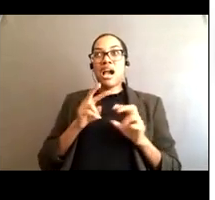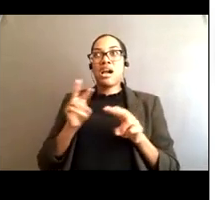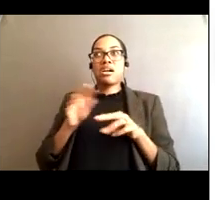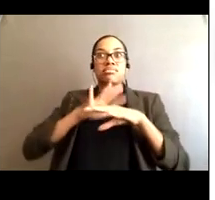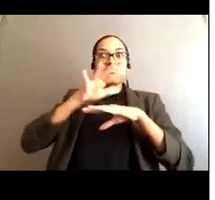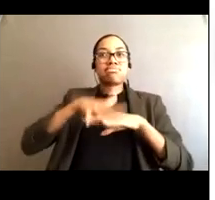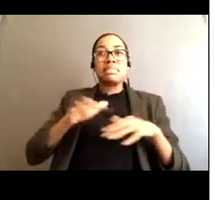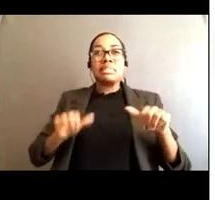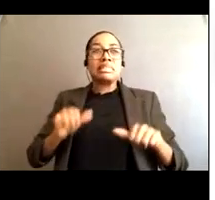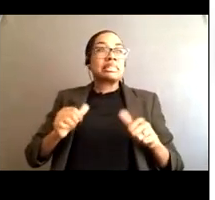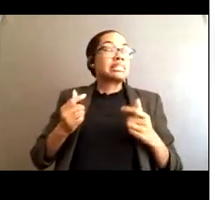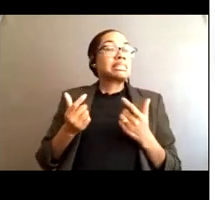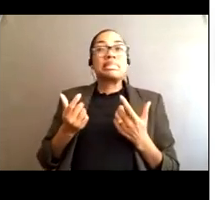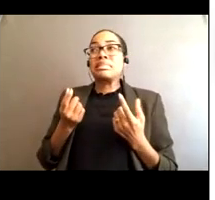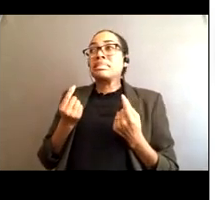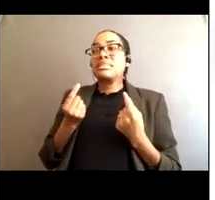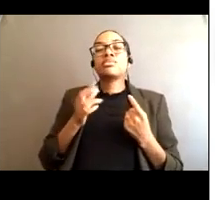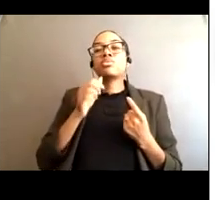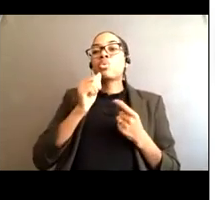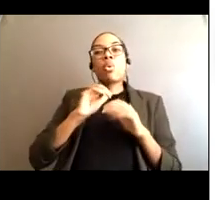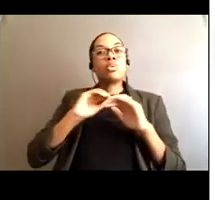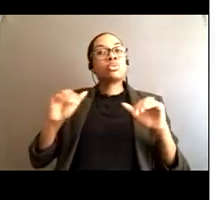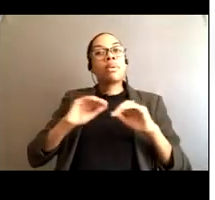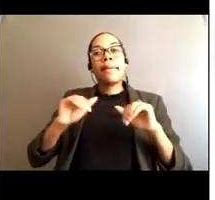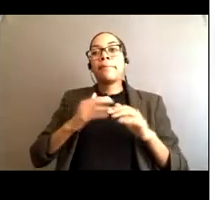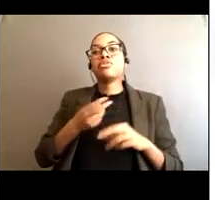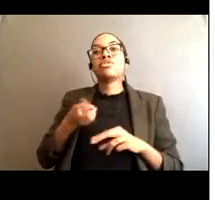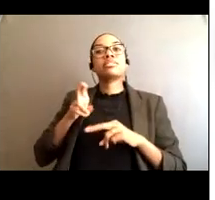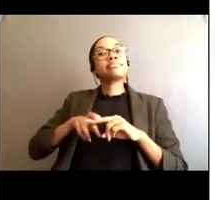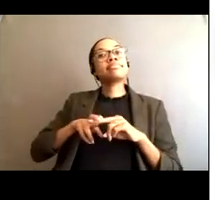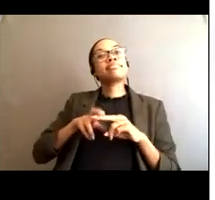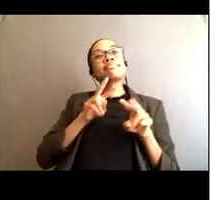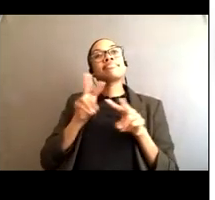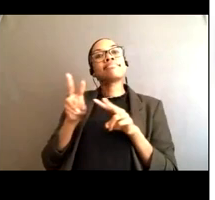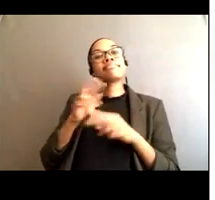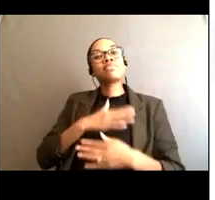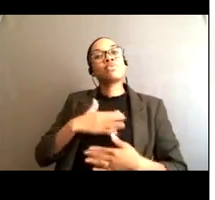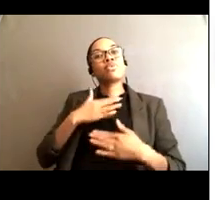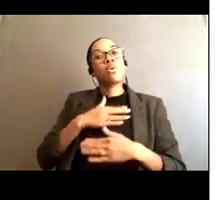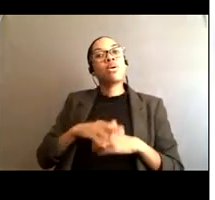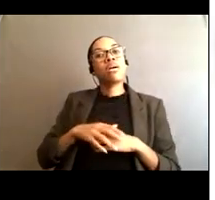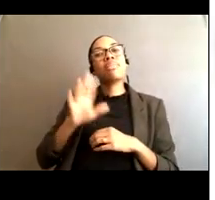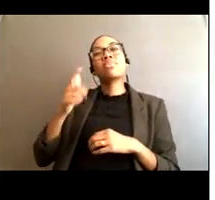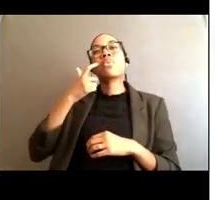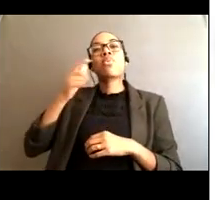can help you make those decisions on when the next best day to go out would be